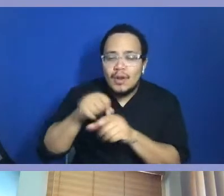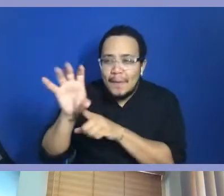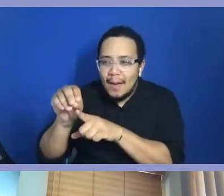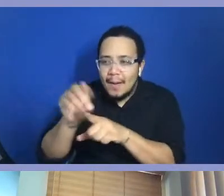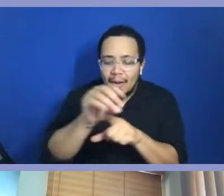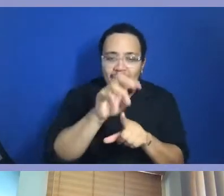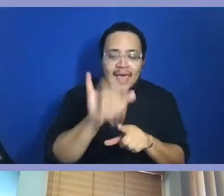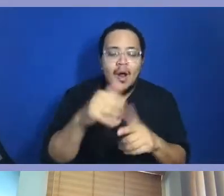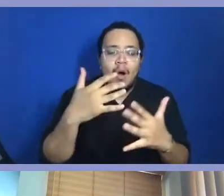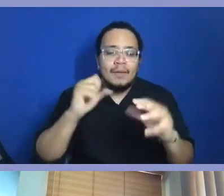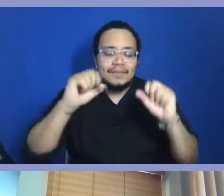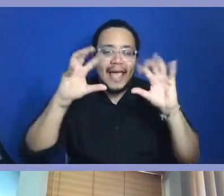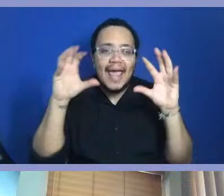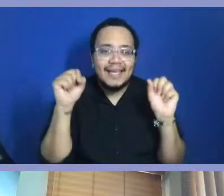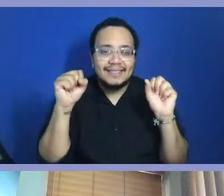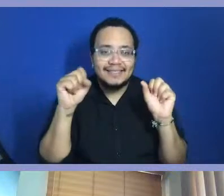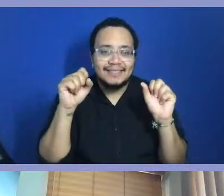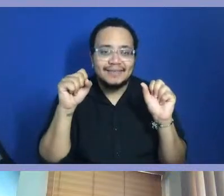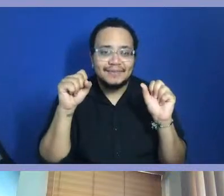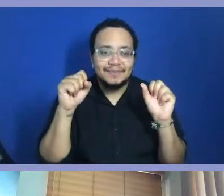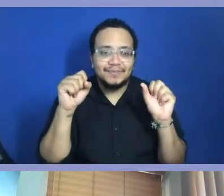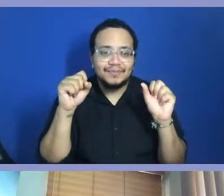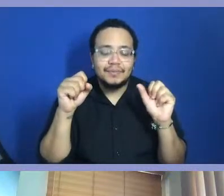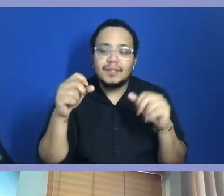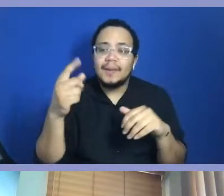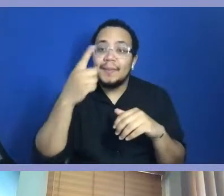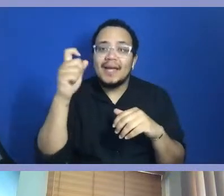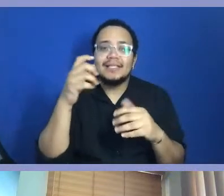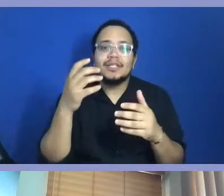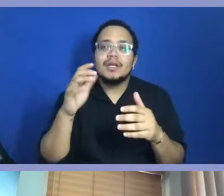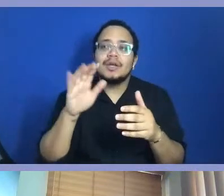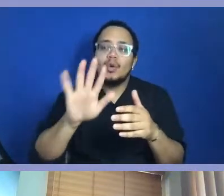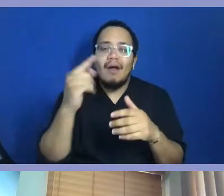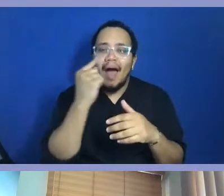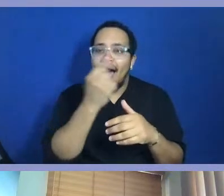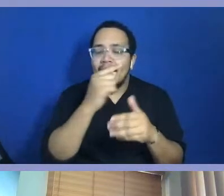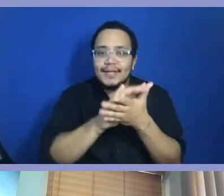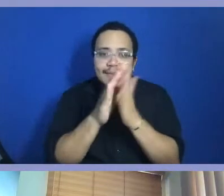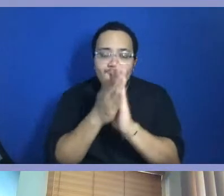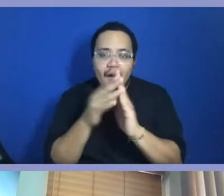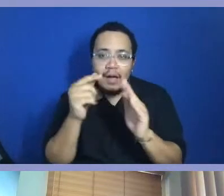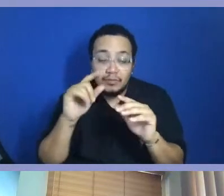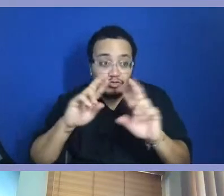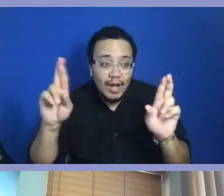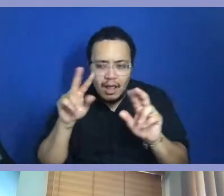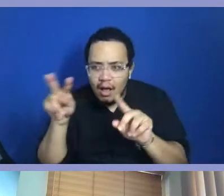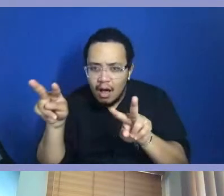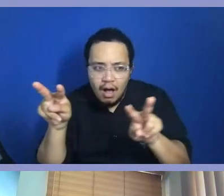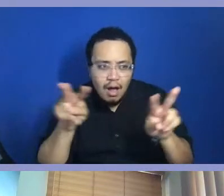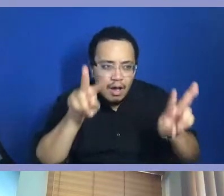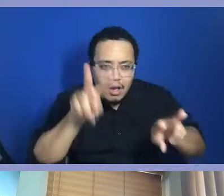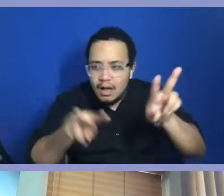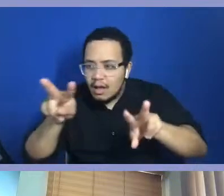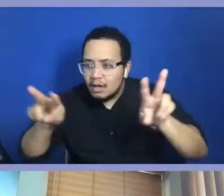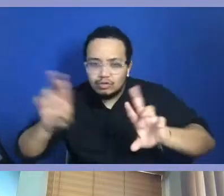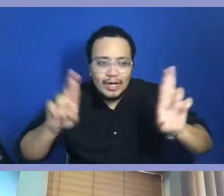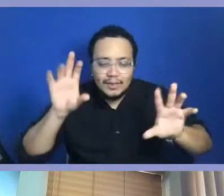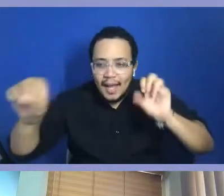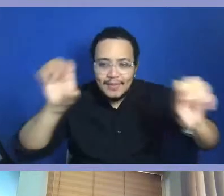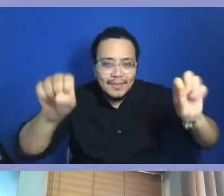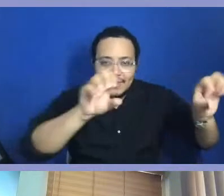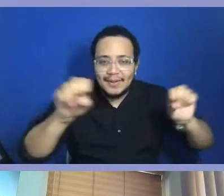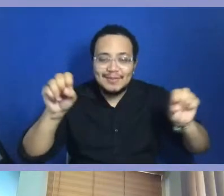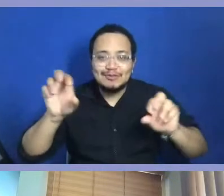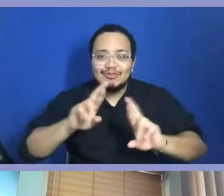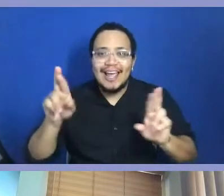every time you see something, you're going to think photo. You're going to think picture. And when you start doing that, no matter what, you may